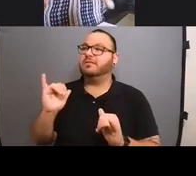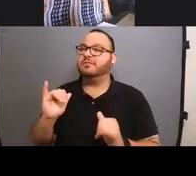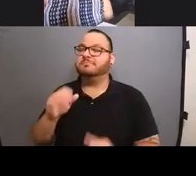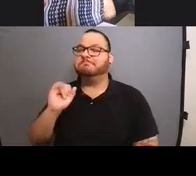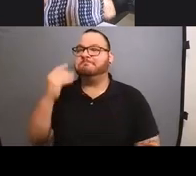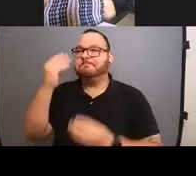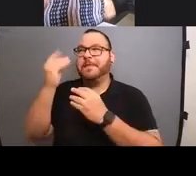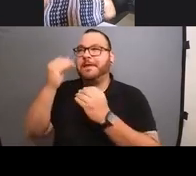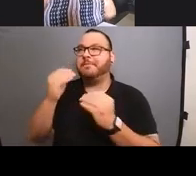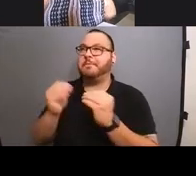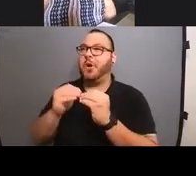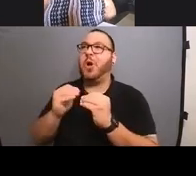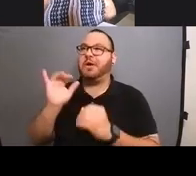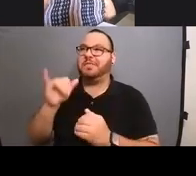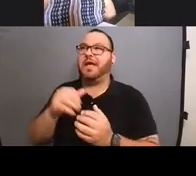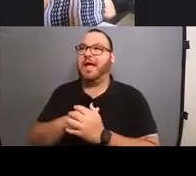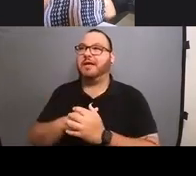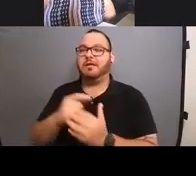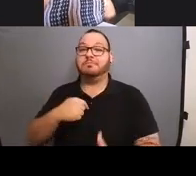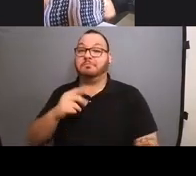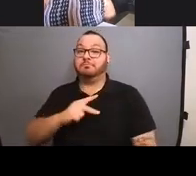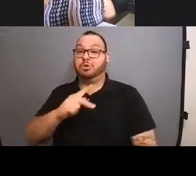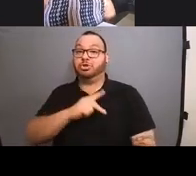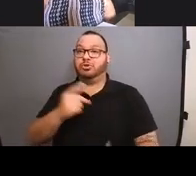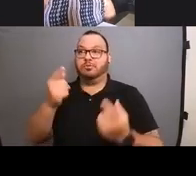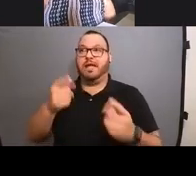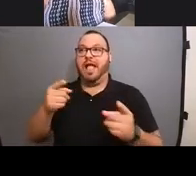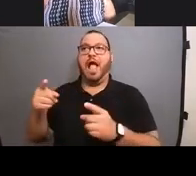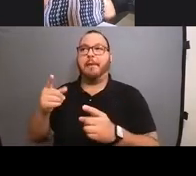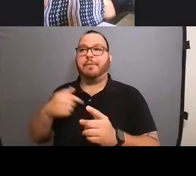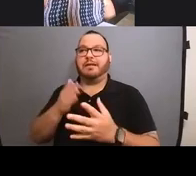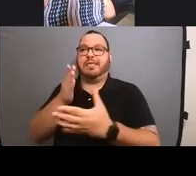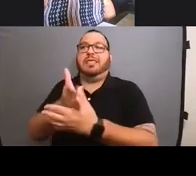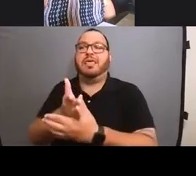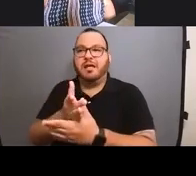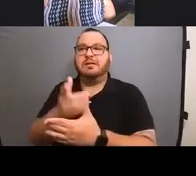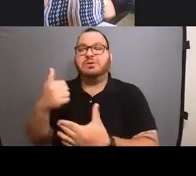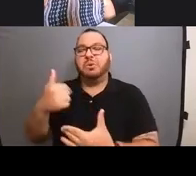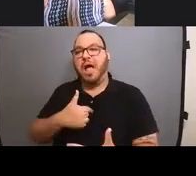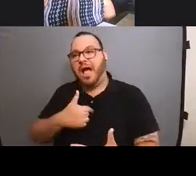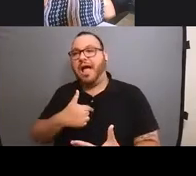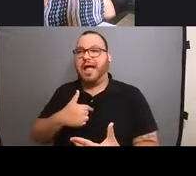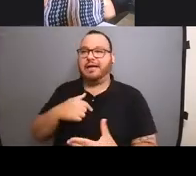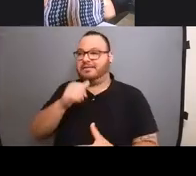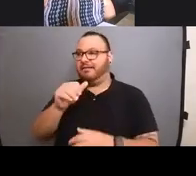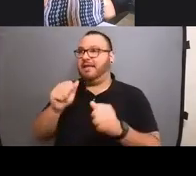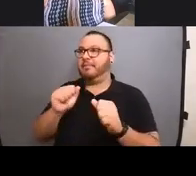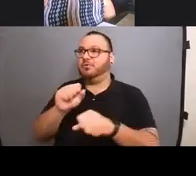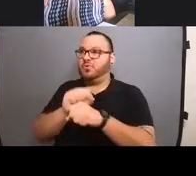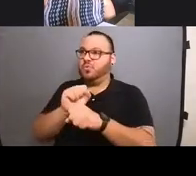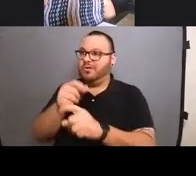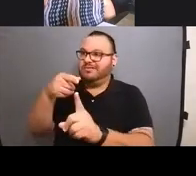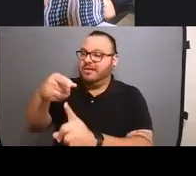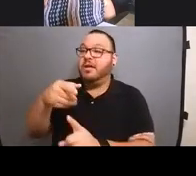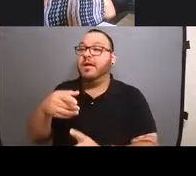doing that a little bit more of that. I had some personal stuff going on. That's kept me from some of my more passion projects, stuff like that in the t-shirts. They